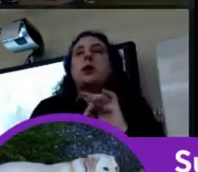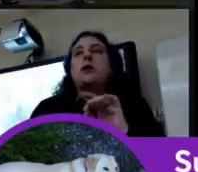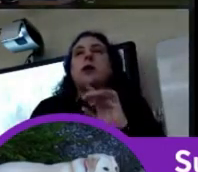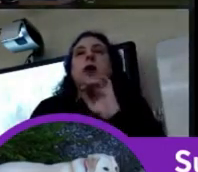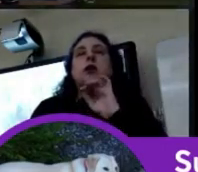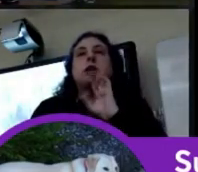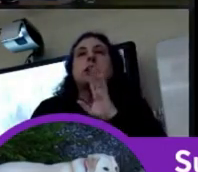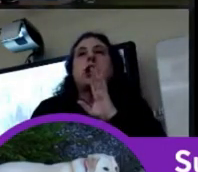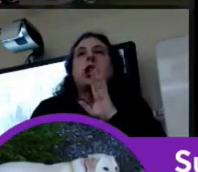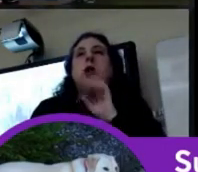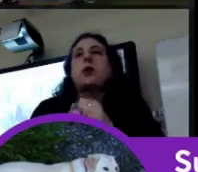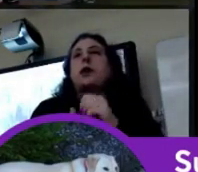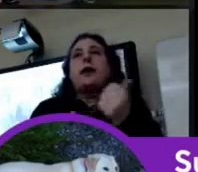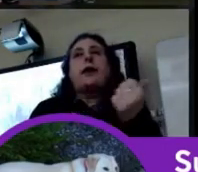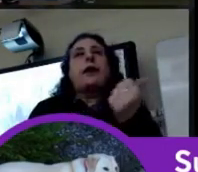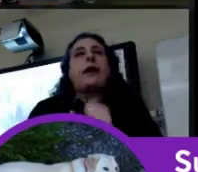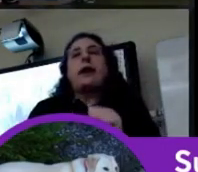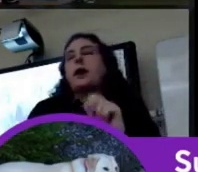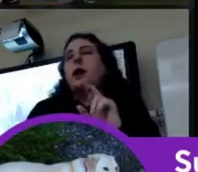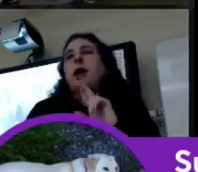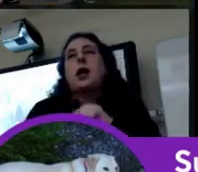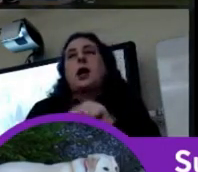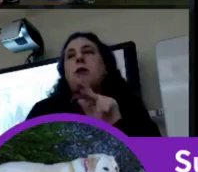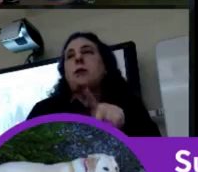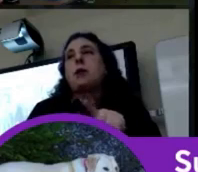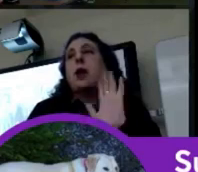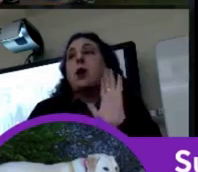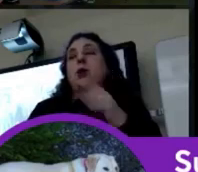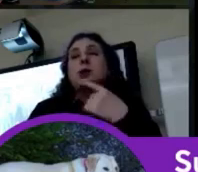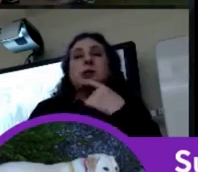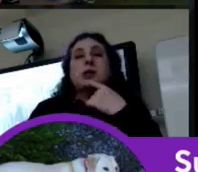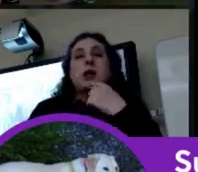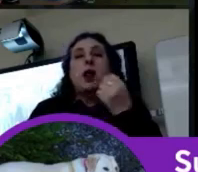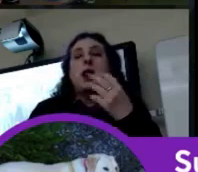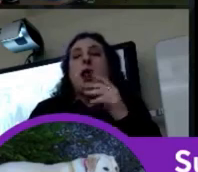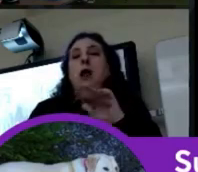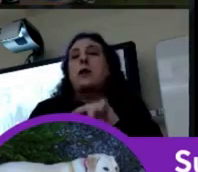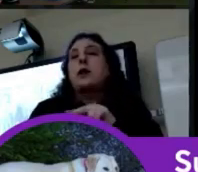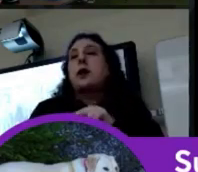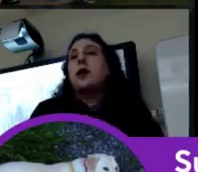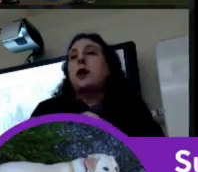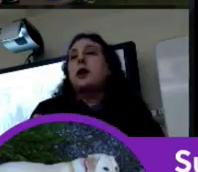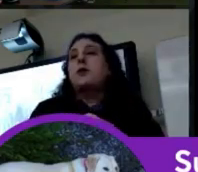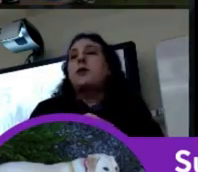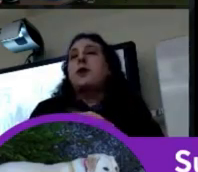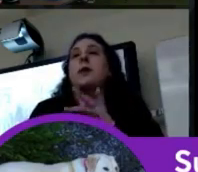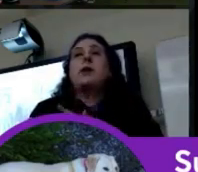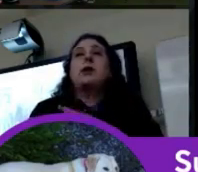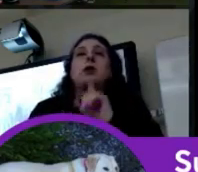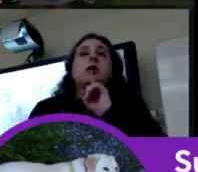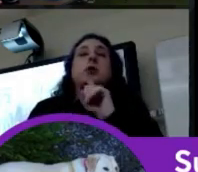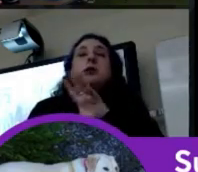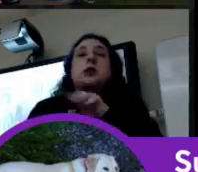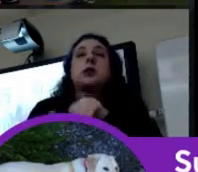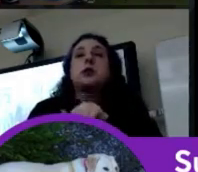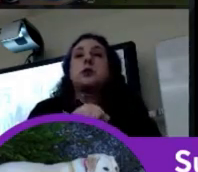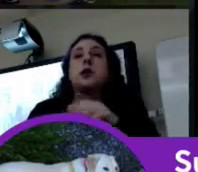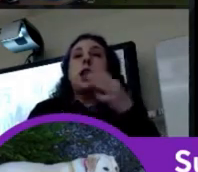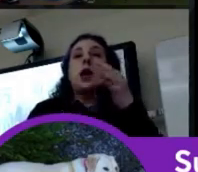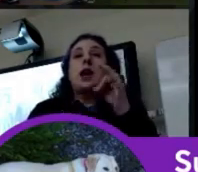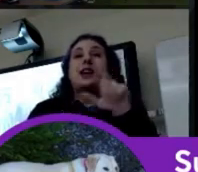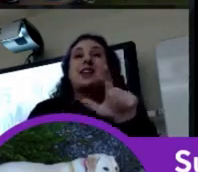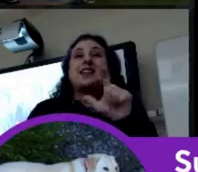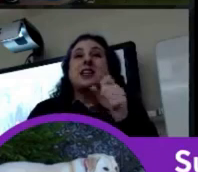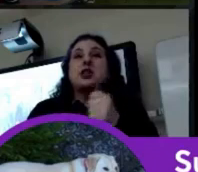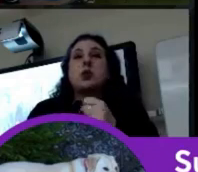corresponding with any native people i will say a lot of native medicine was incorporated into 19th century